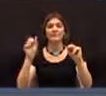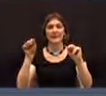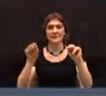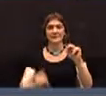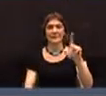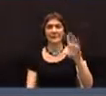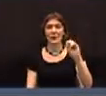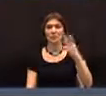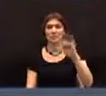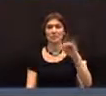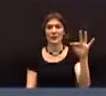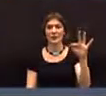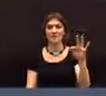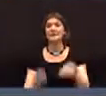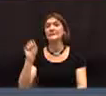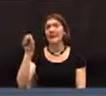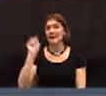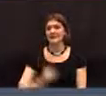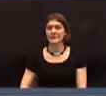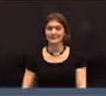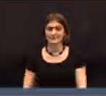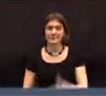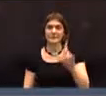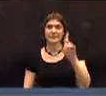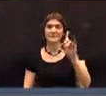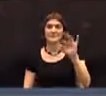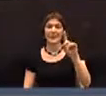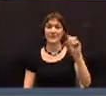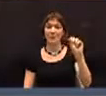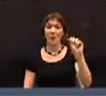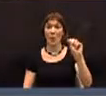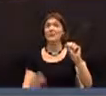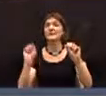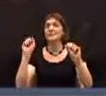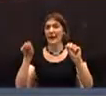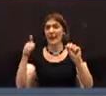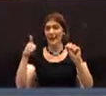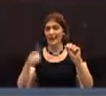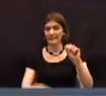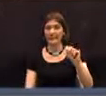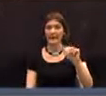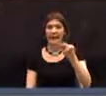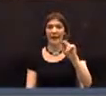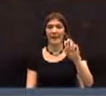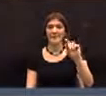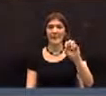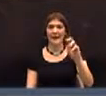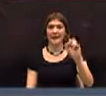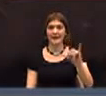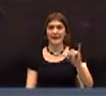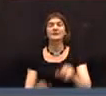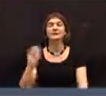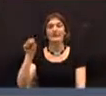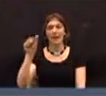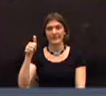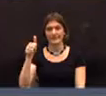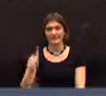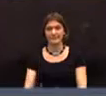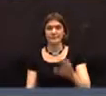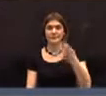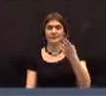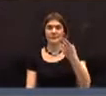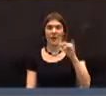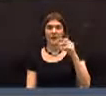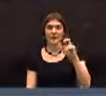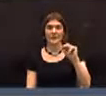Leo Schiff. Yay. David Scholes. Yay. Ann Senny. Yay. Hyman